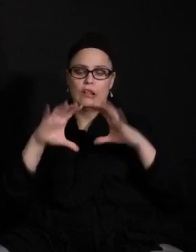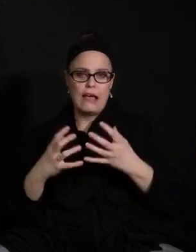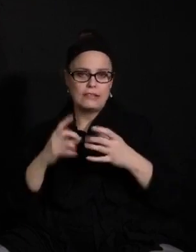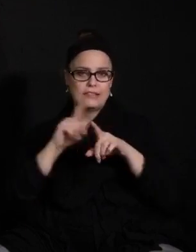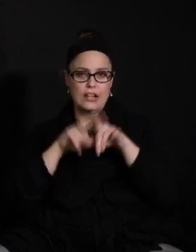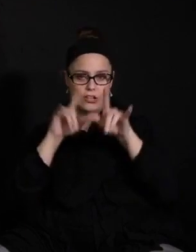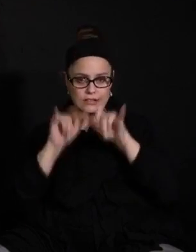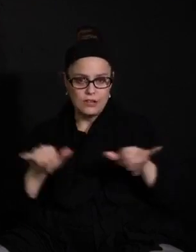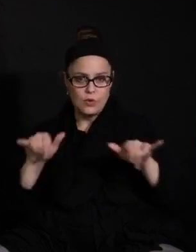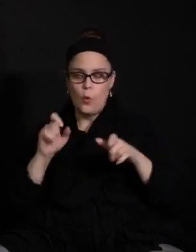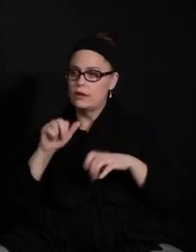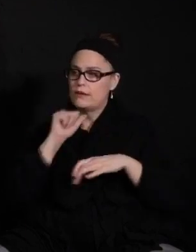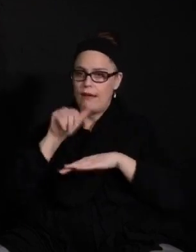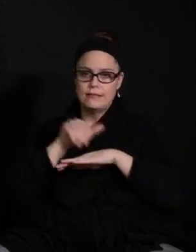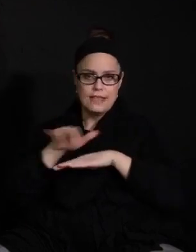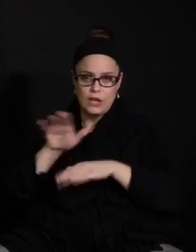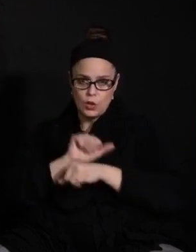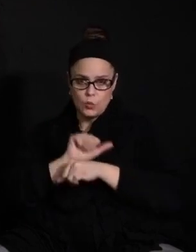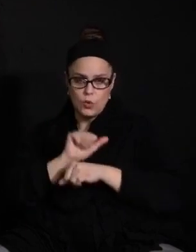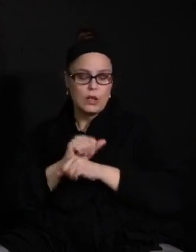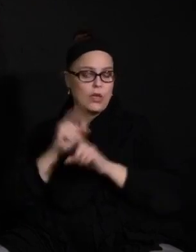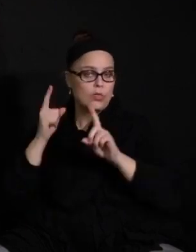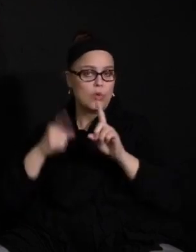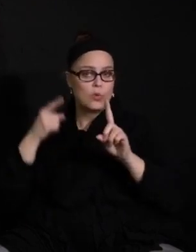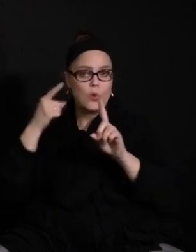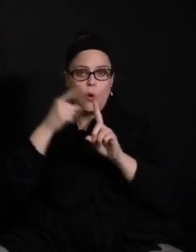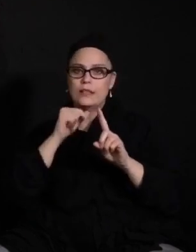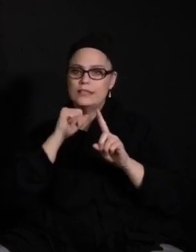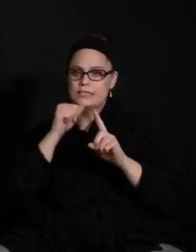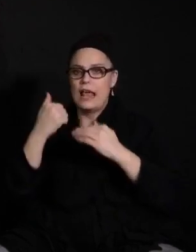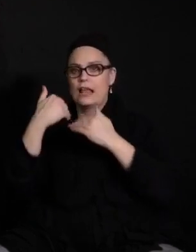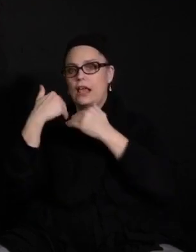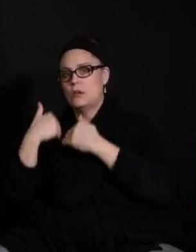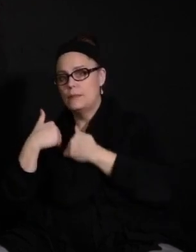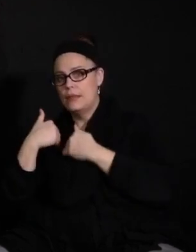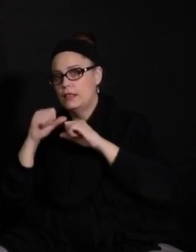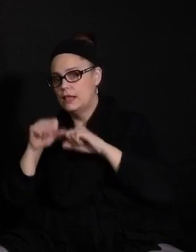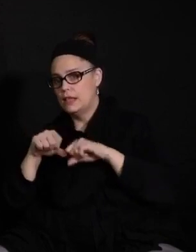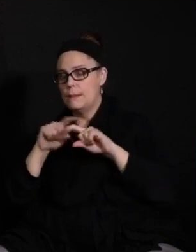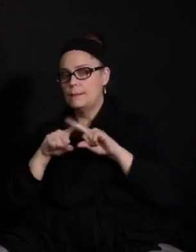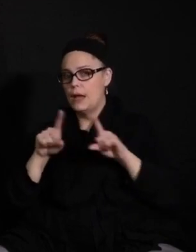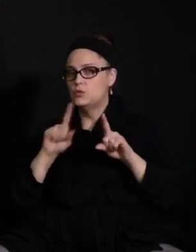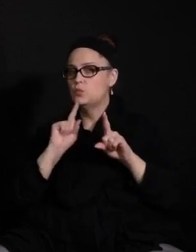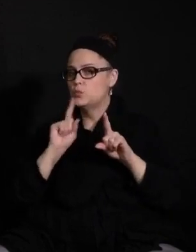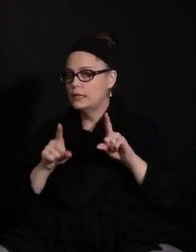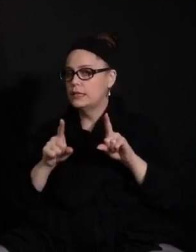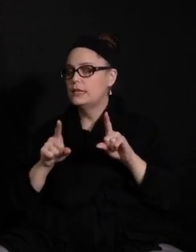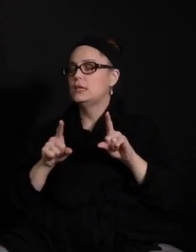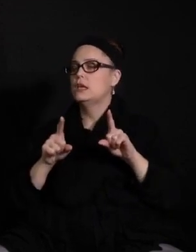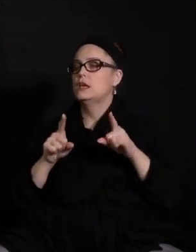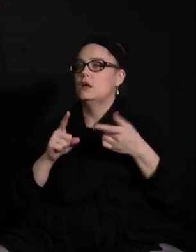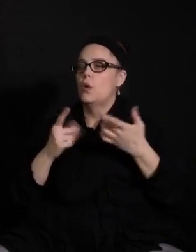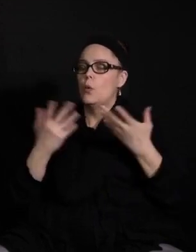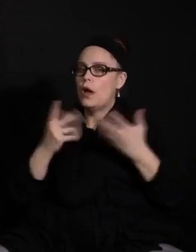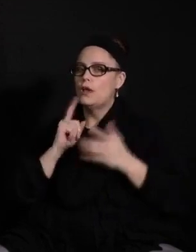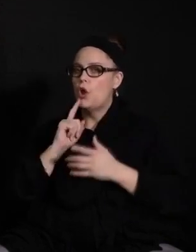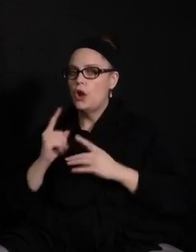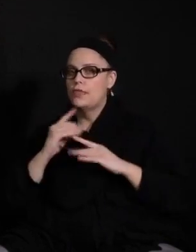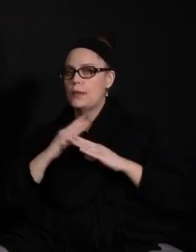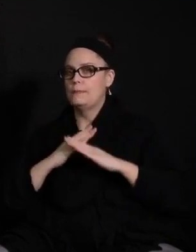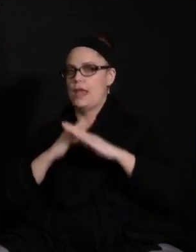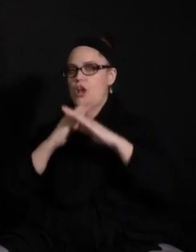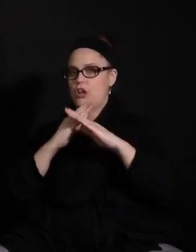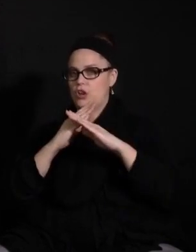And the goal is really not only accountability, but really about addressing some of the barriers to